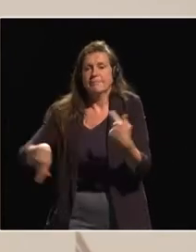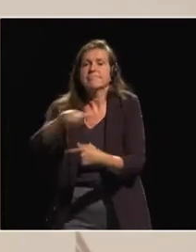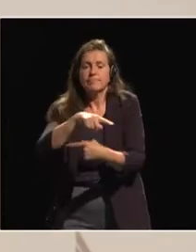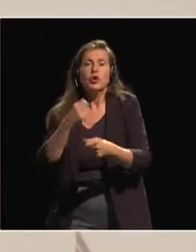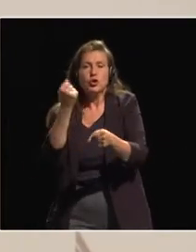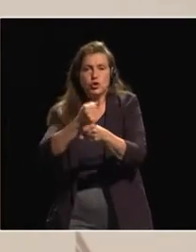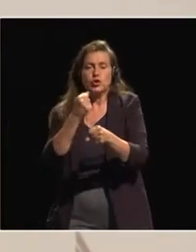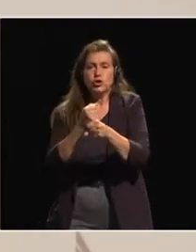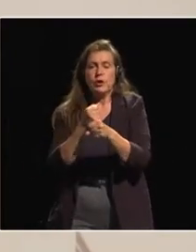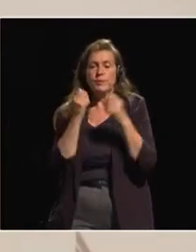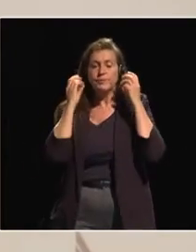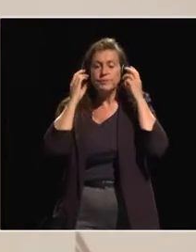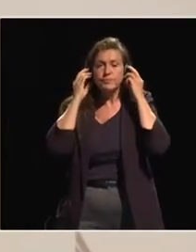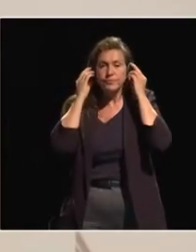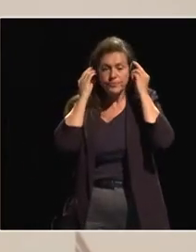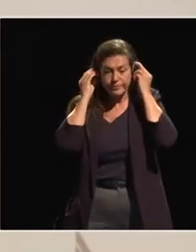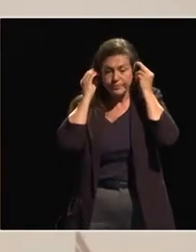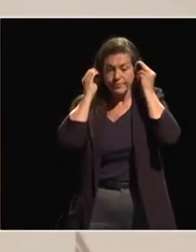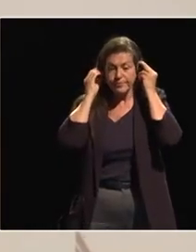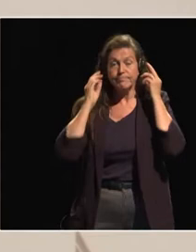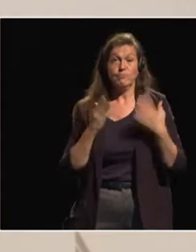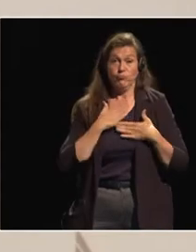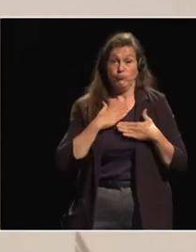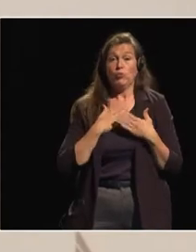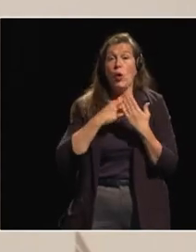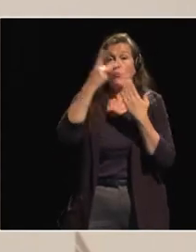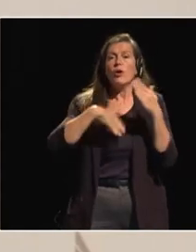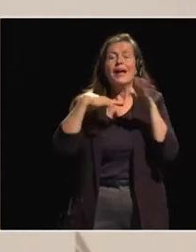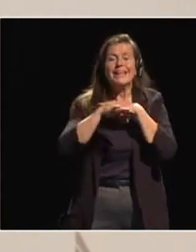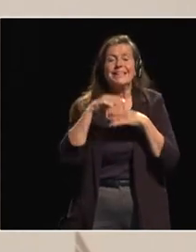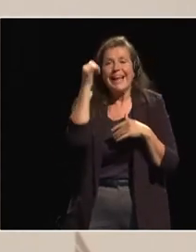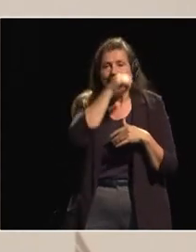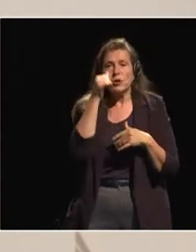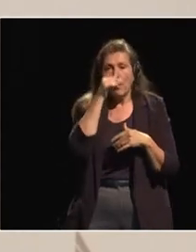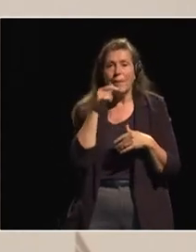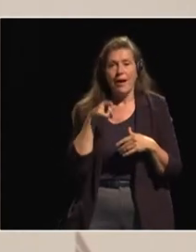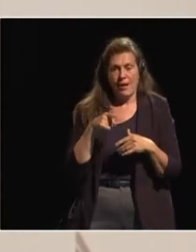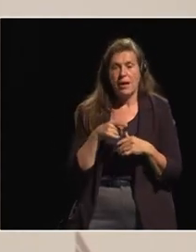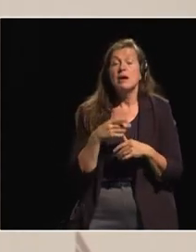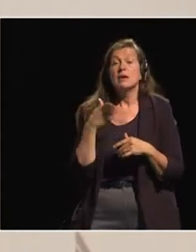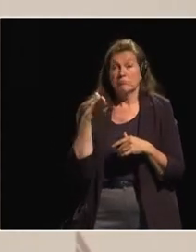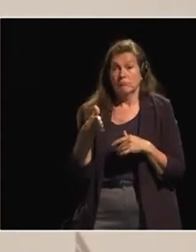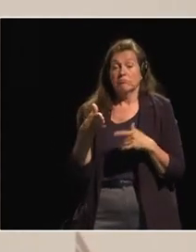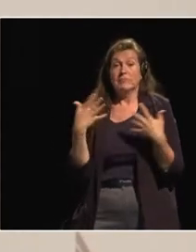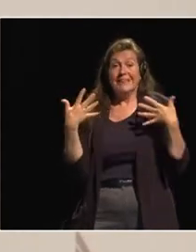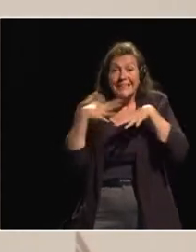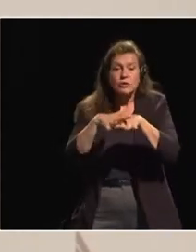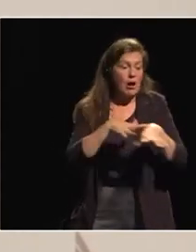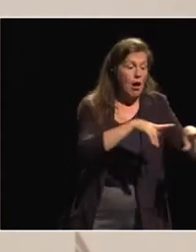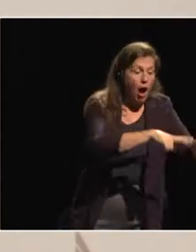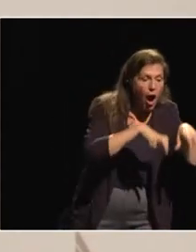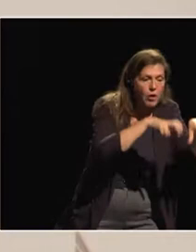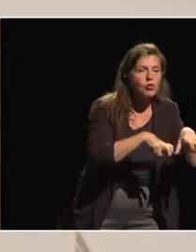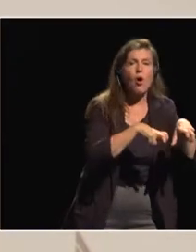According to our programs in Ethiopia, those integrated agro-industrial